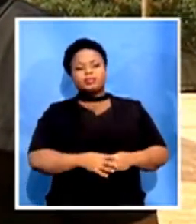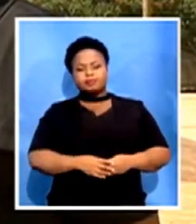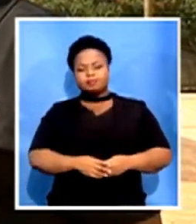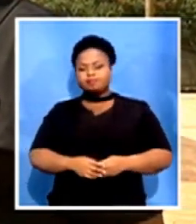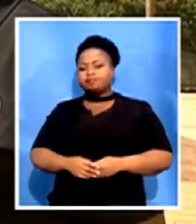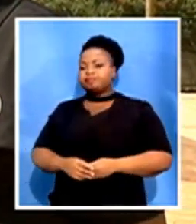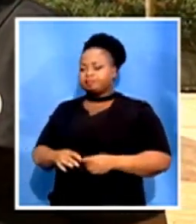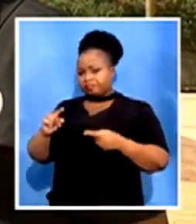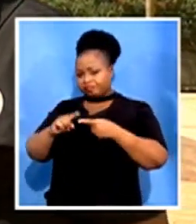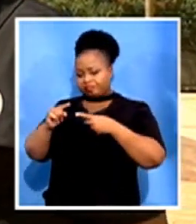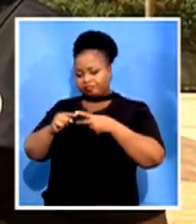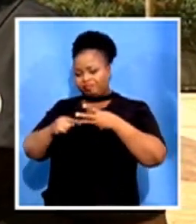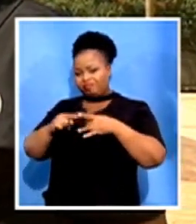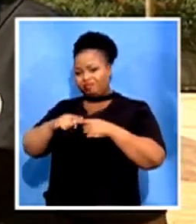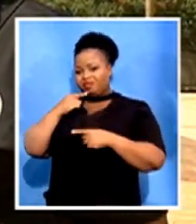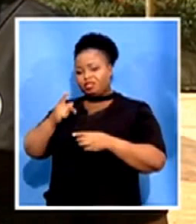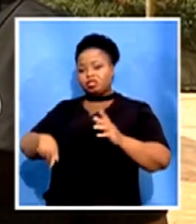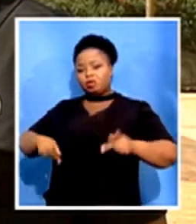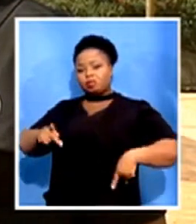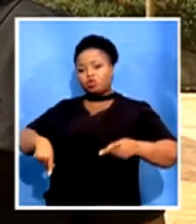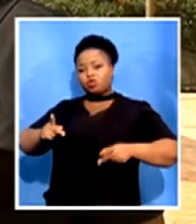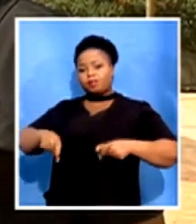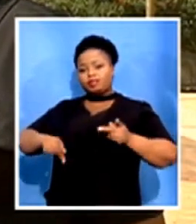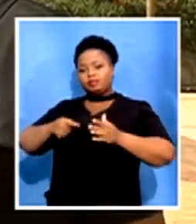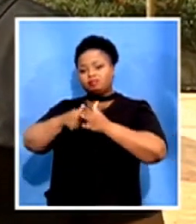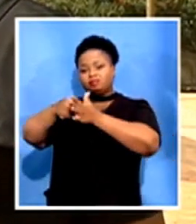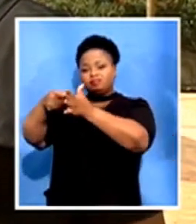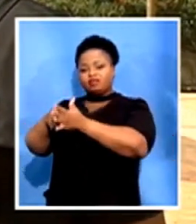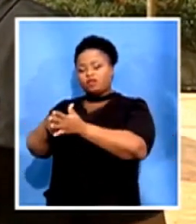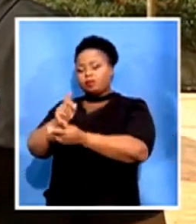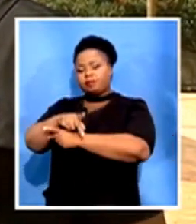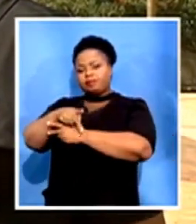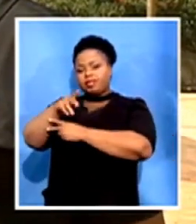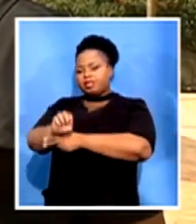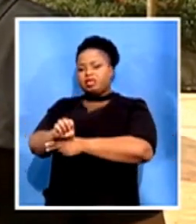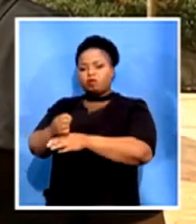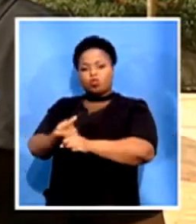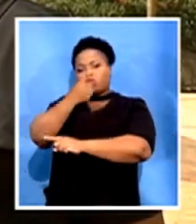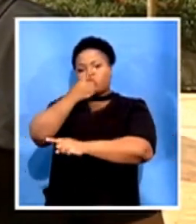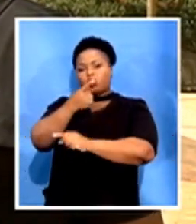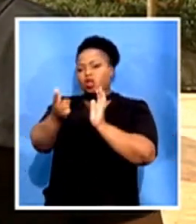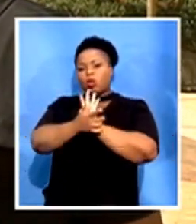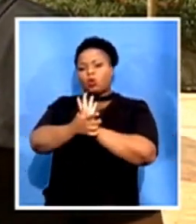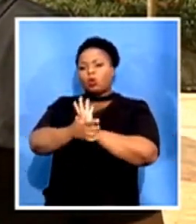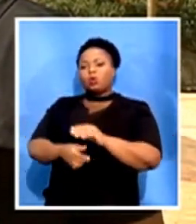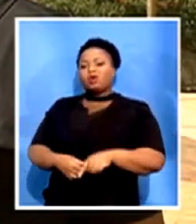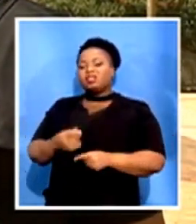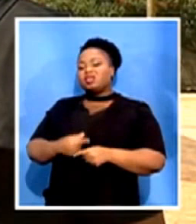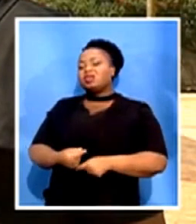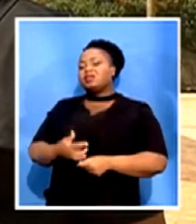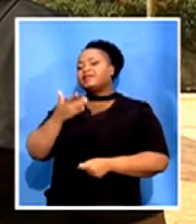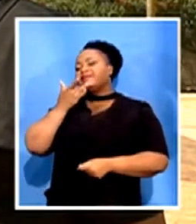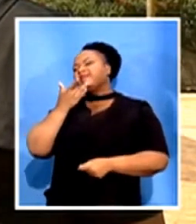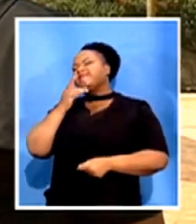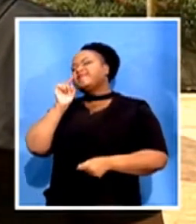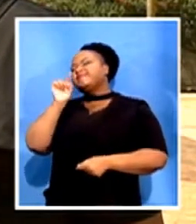process in relation to procurement of PPE was not done properly. And it was given to friends and family. And then there's also